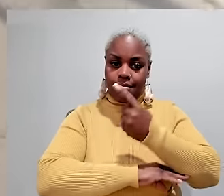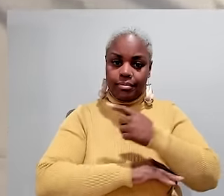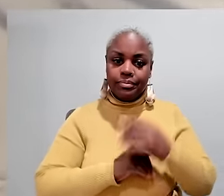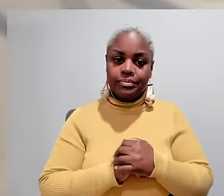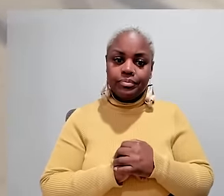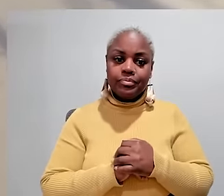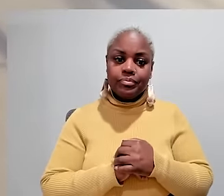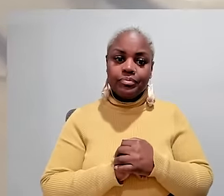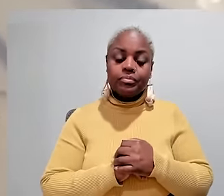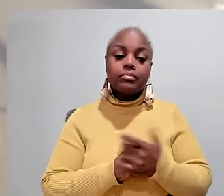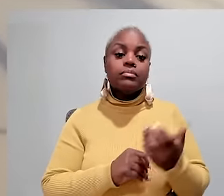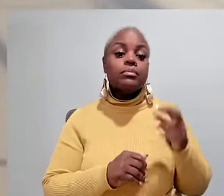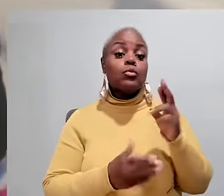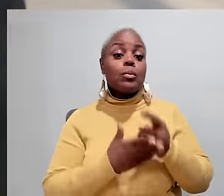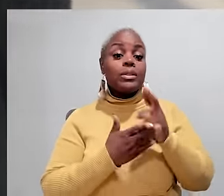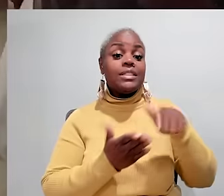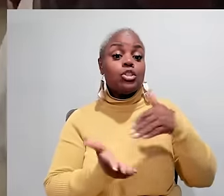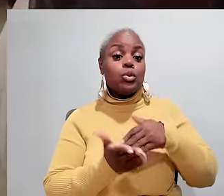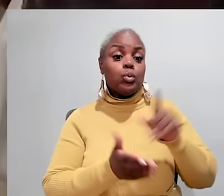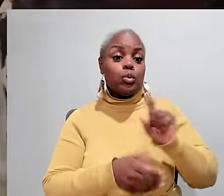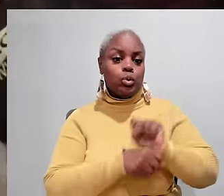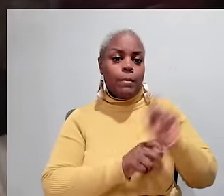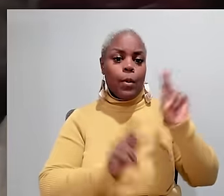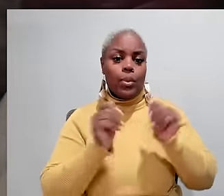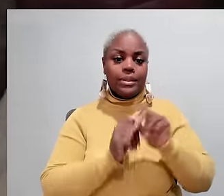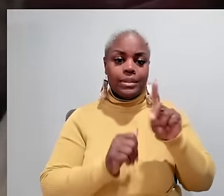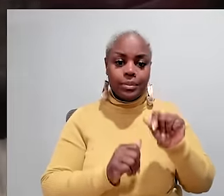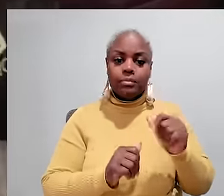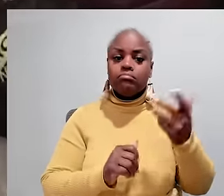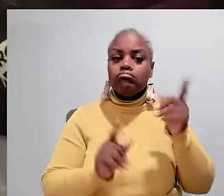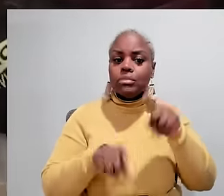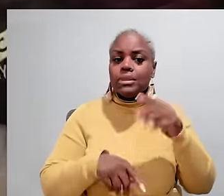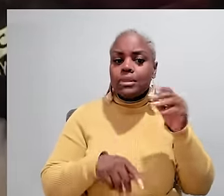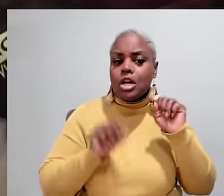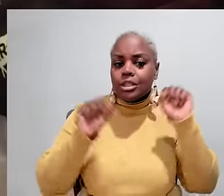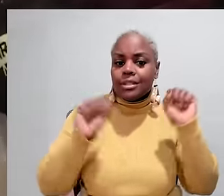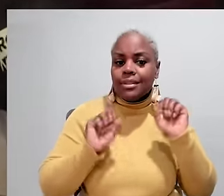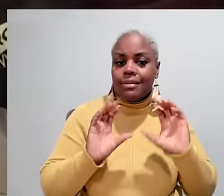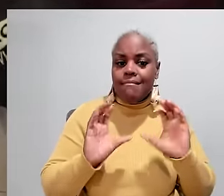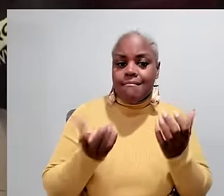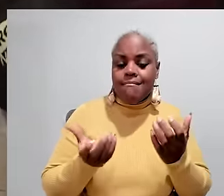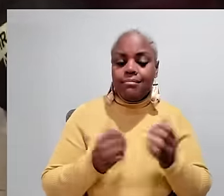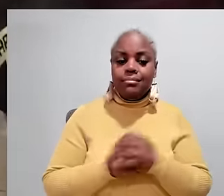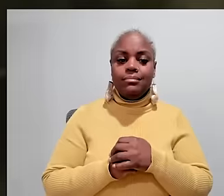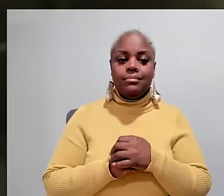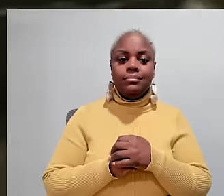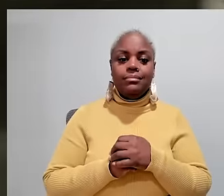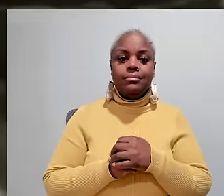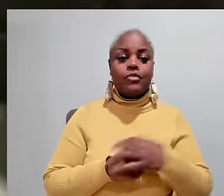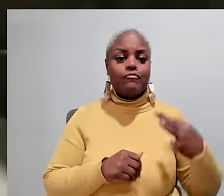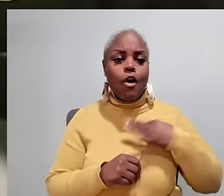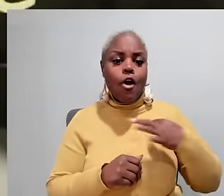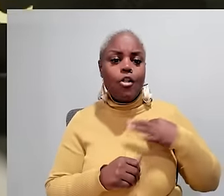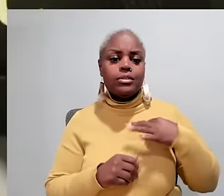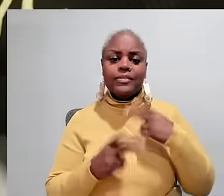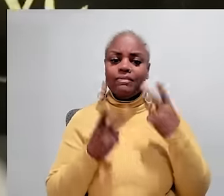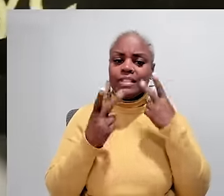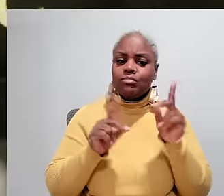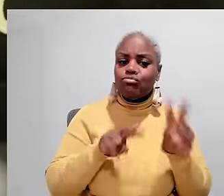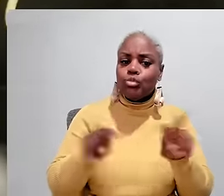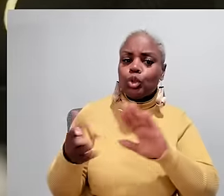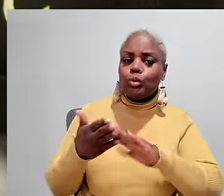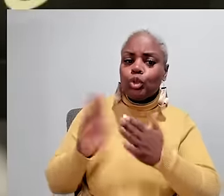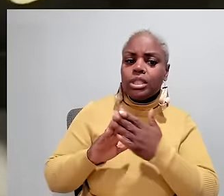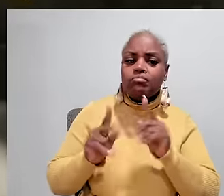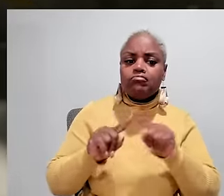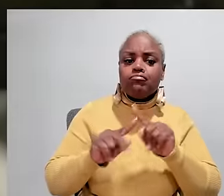hired as a DSP in January she works in a day habilitation program where people with disabilities